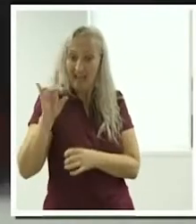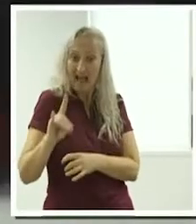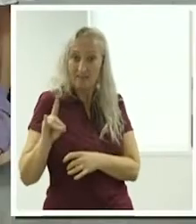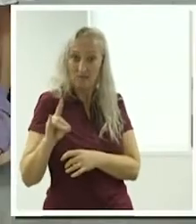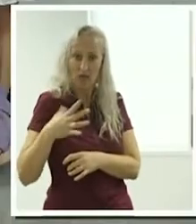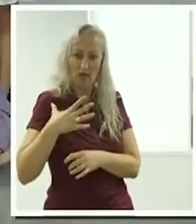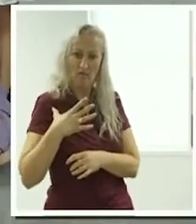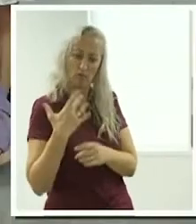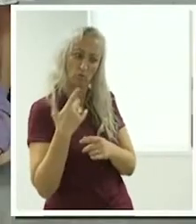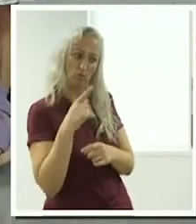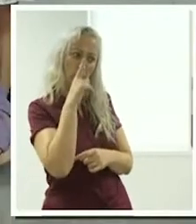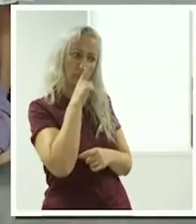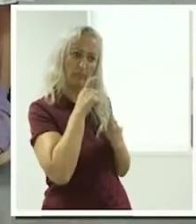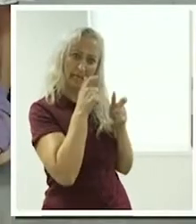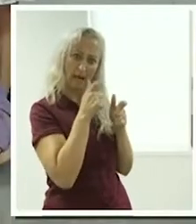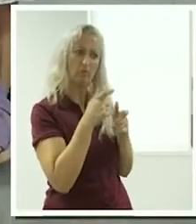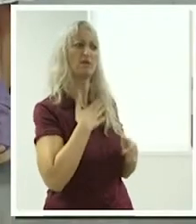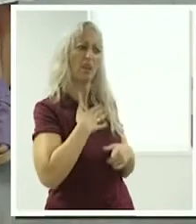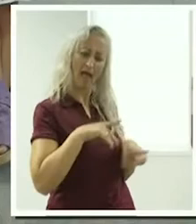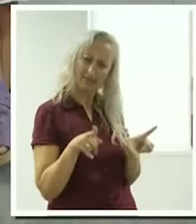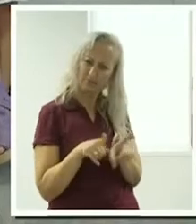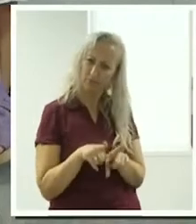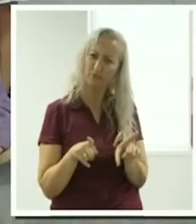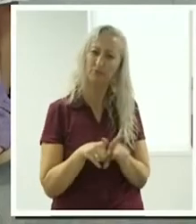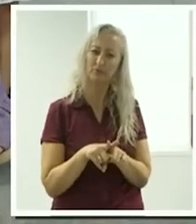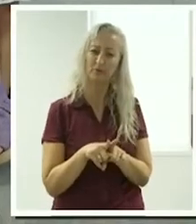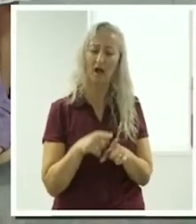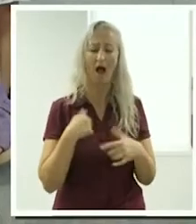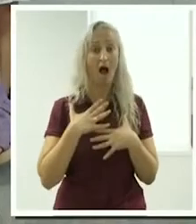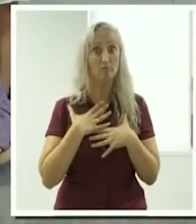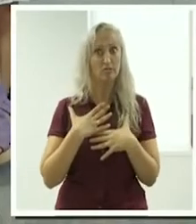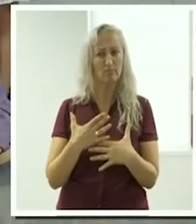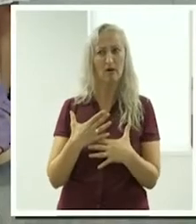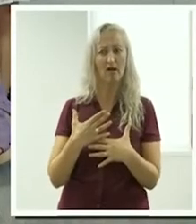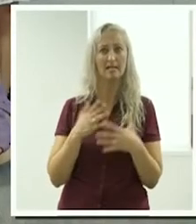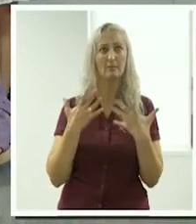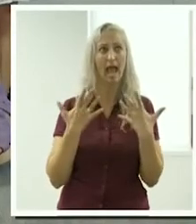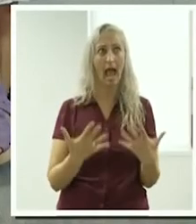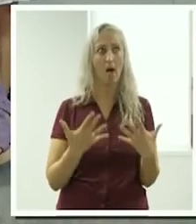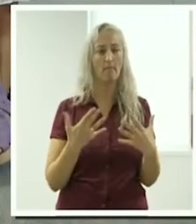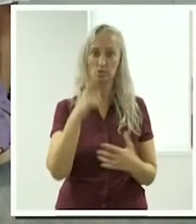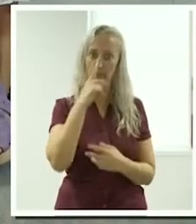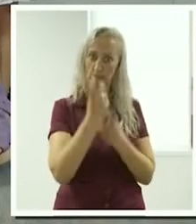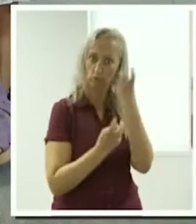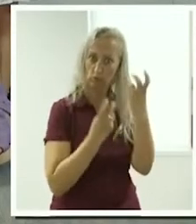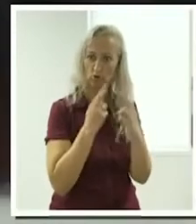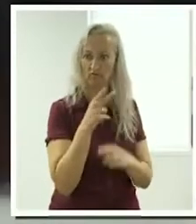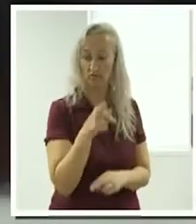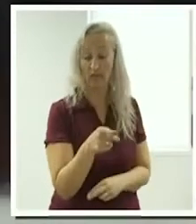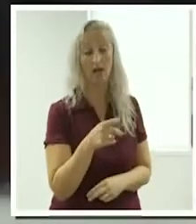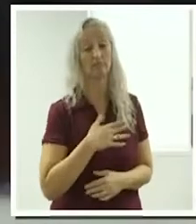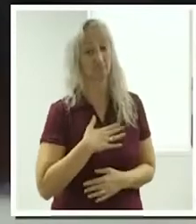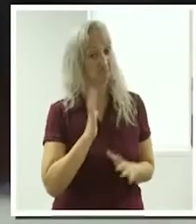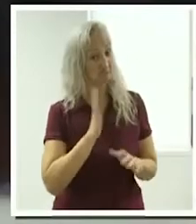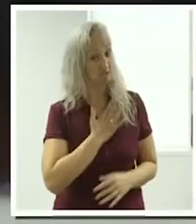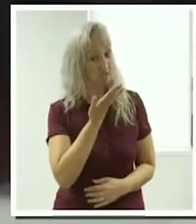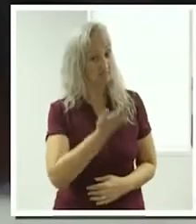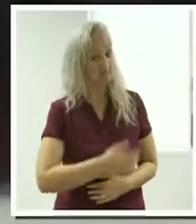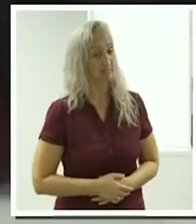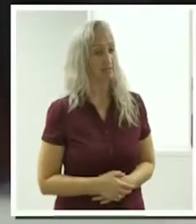like animals as well. was surprised by that, but isn't that interesting? Yeah, it's lovely. I mean, I don't have